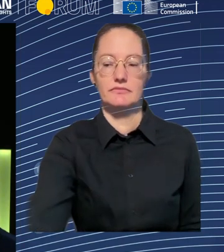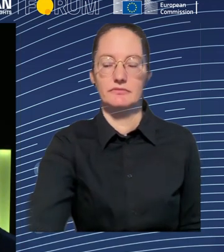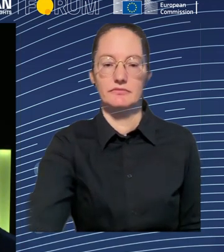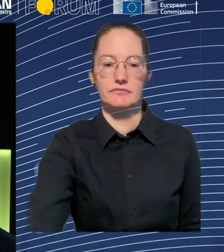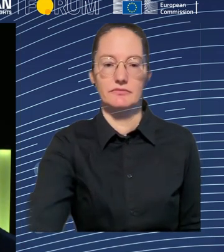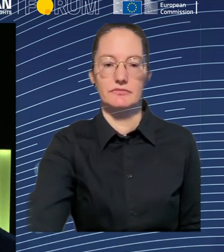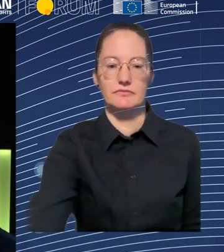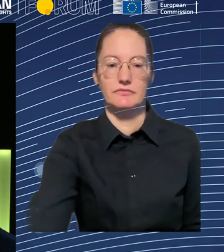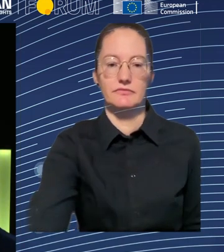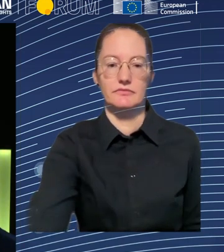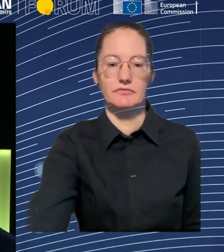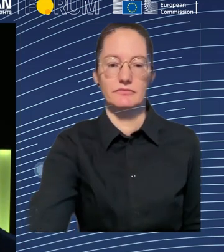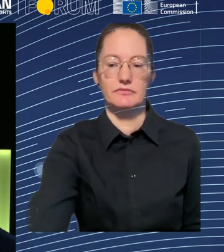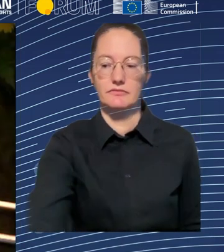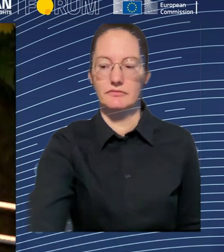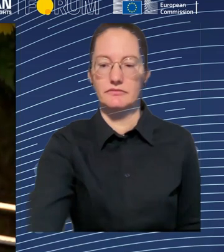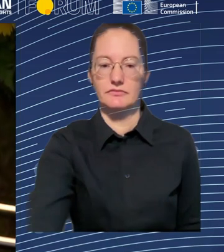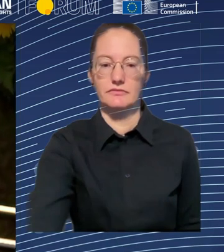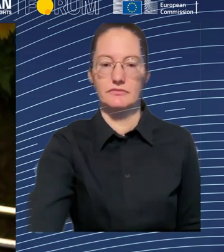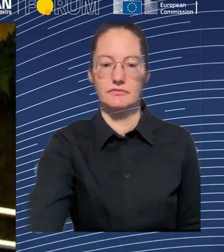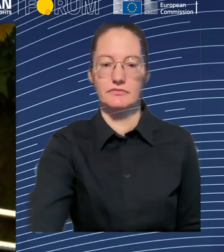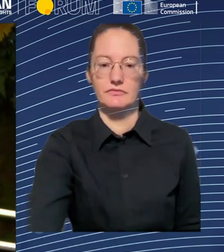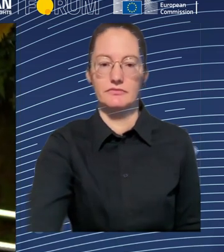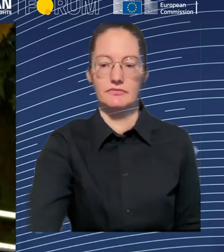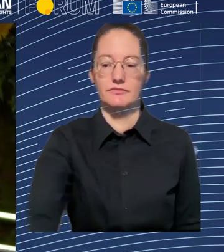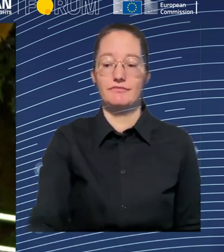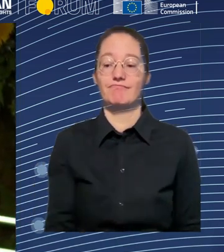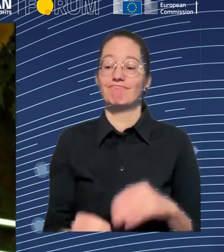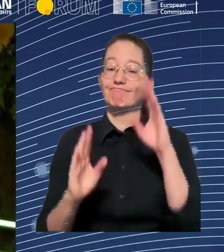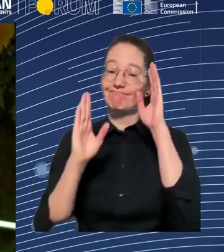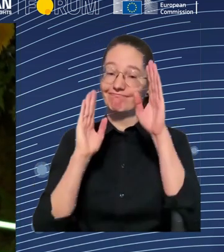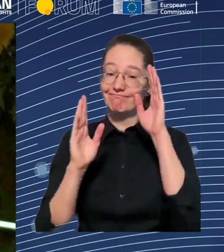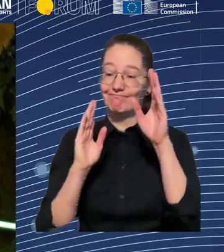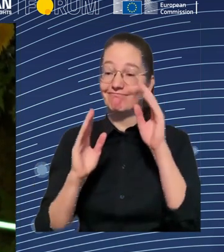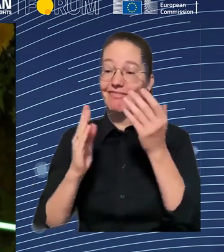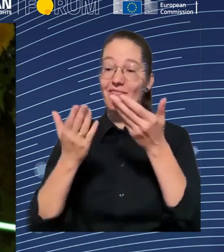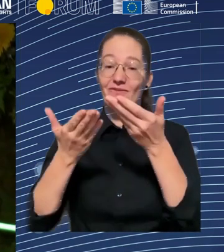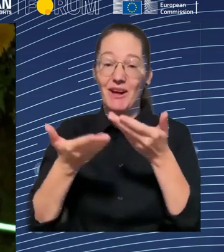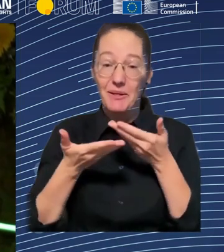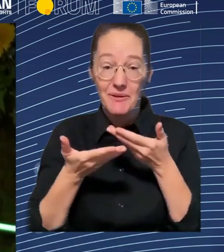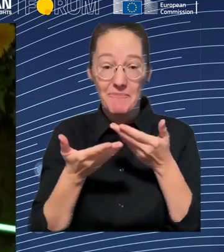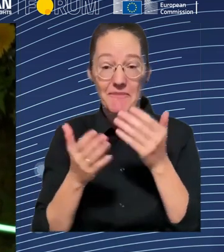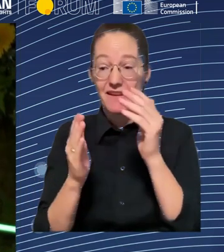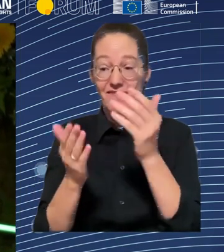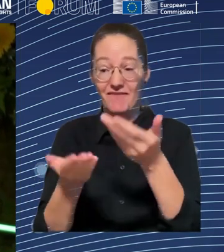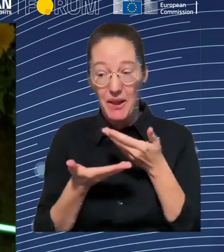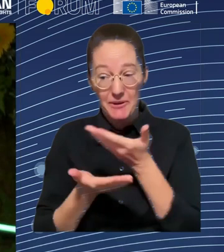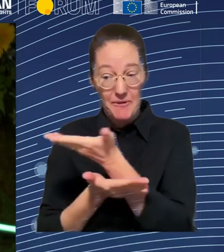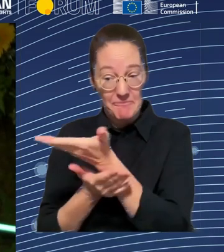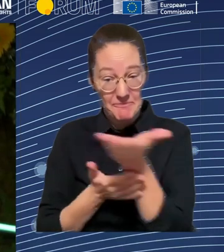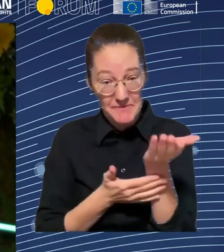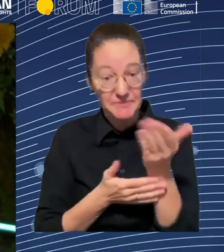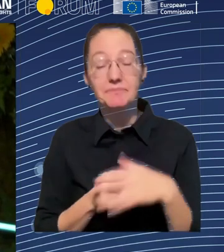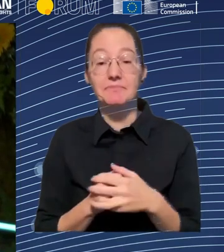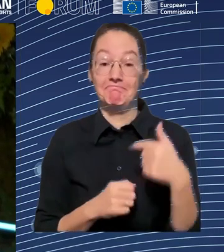hopefully? Yeah, great. So, yeah, my name is Mario Marinello, and I have the pleasure and the honor to moderate this first panel